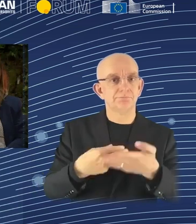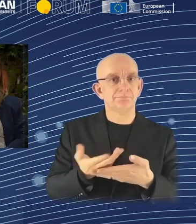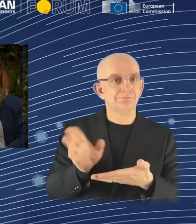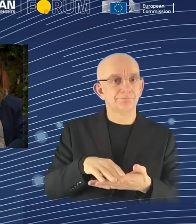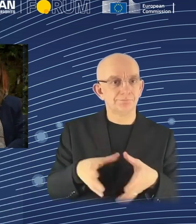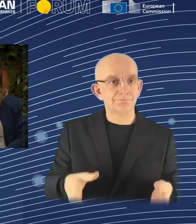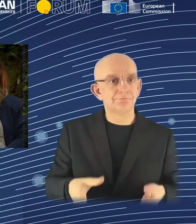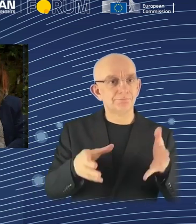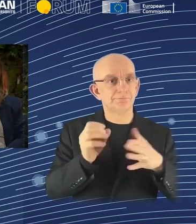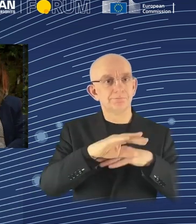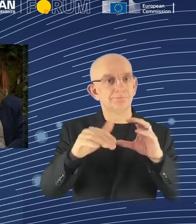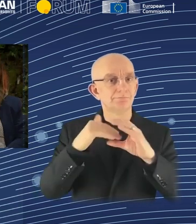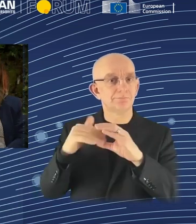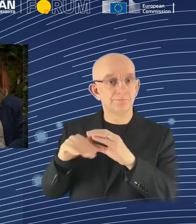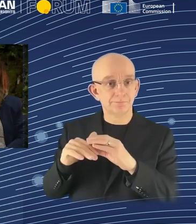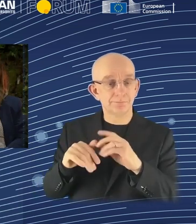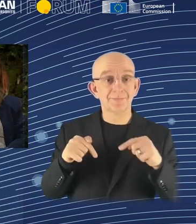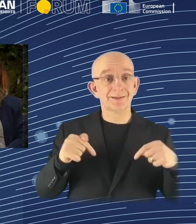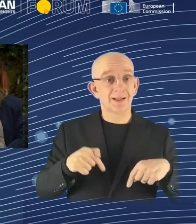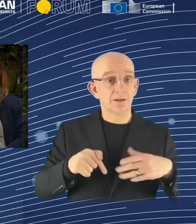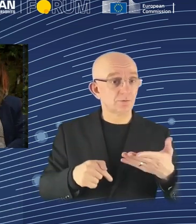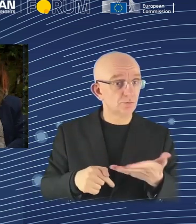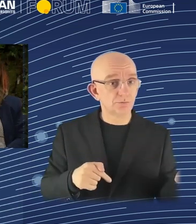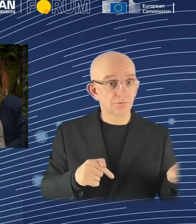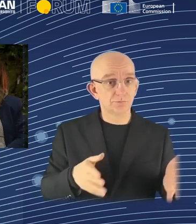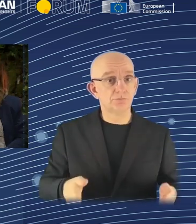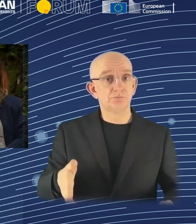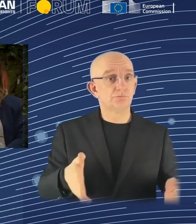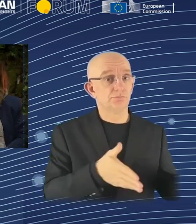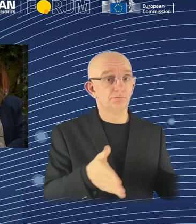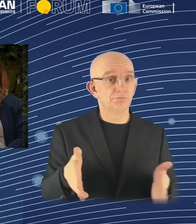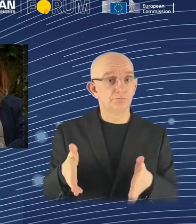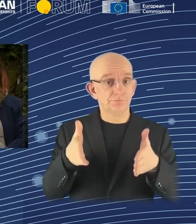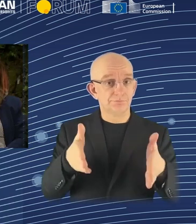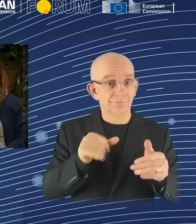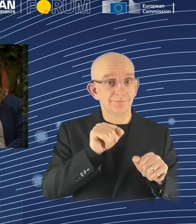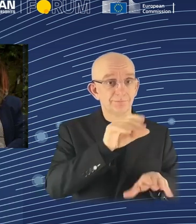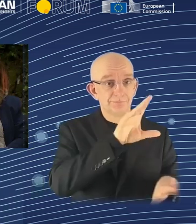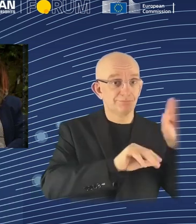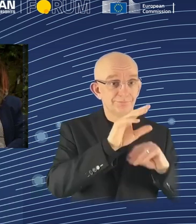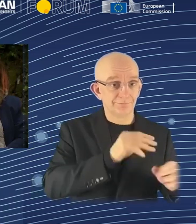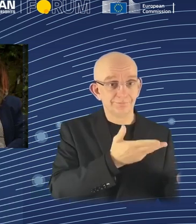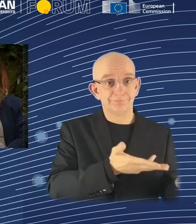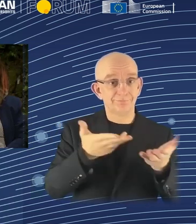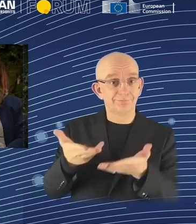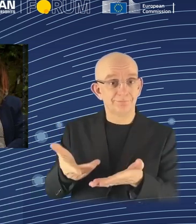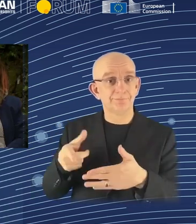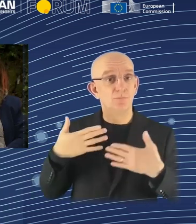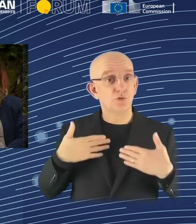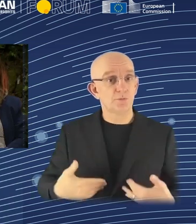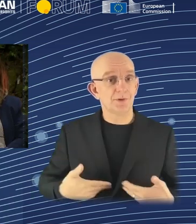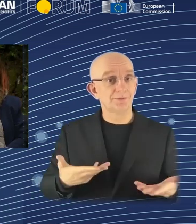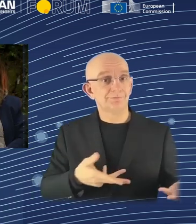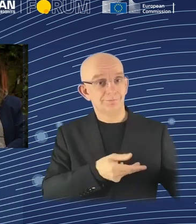units that have the object and bring it to the human because the robot is not able to pick the right object out of the storage